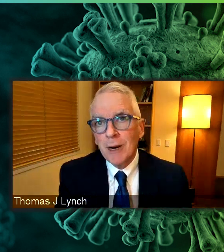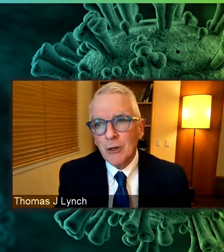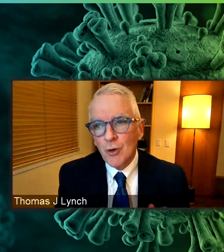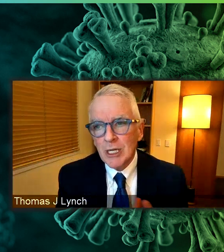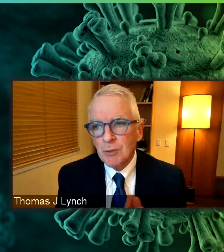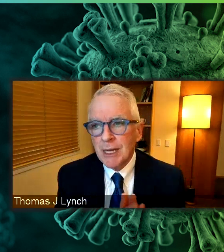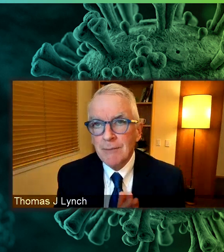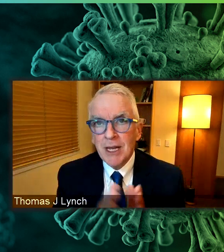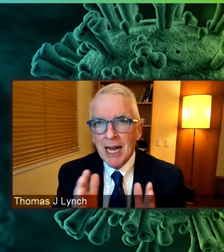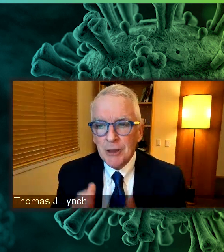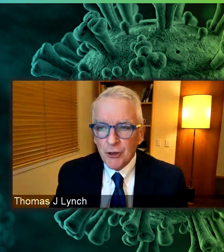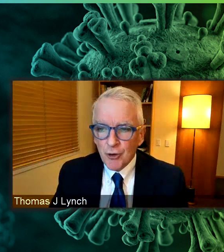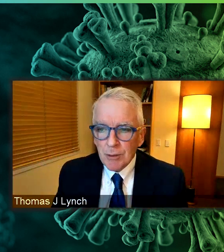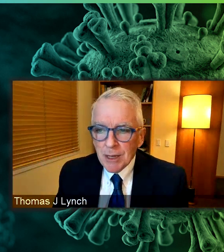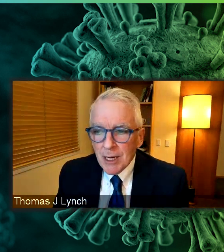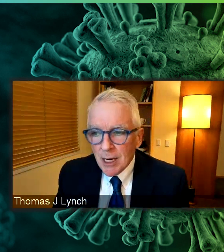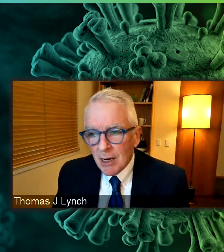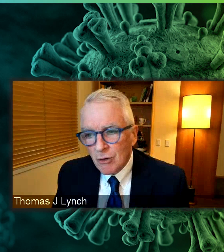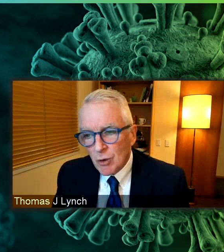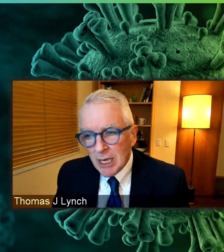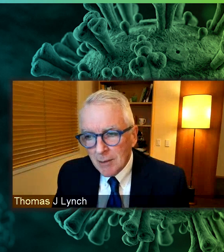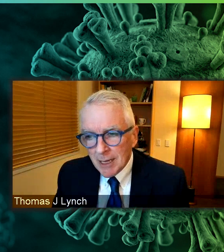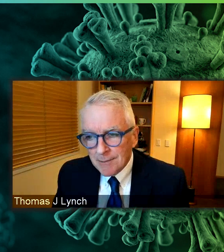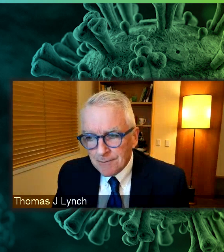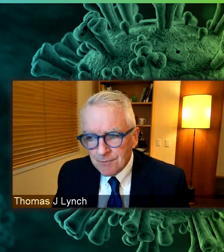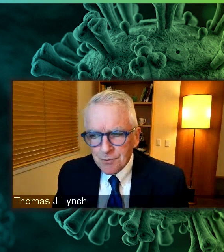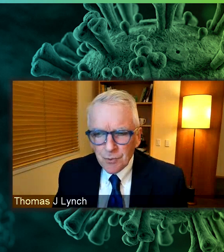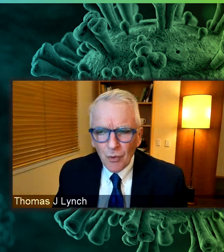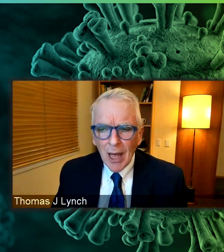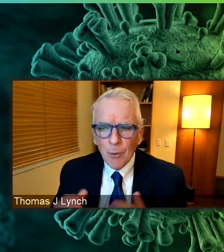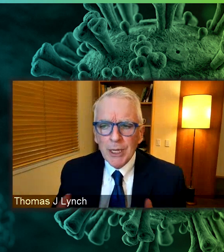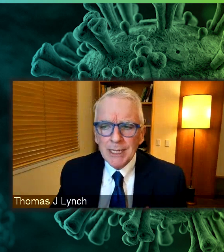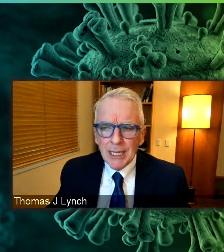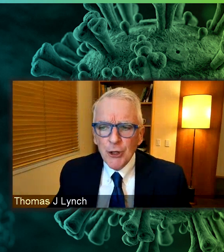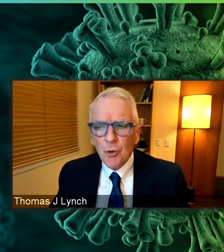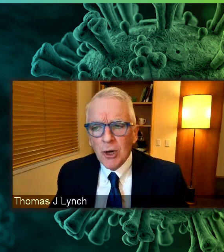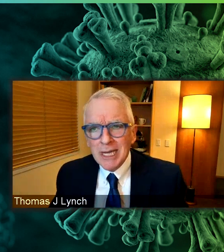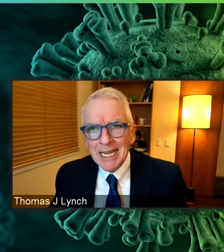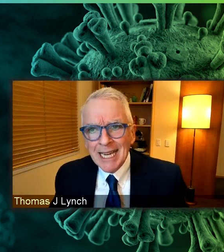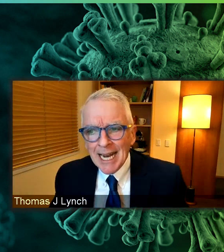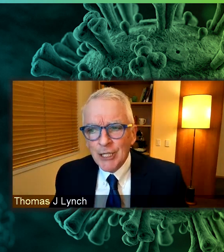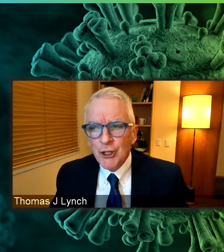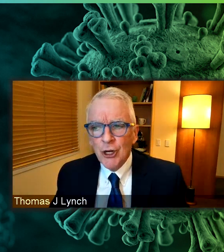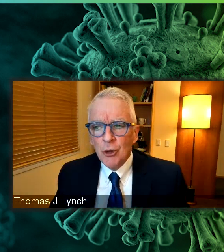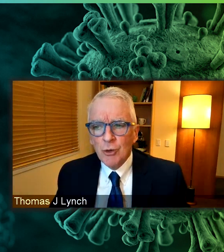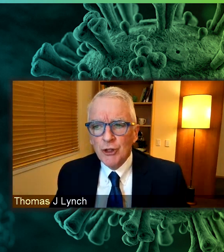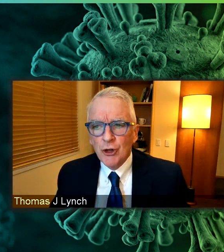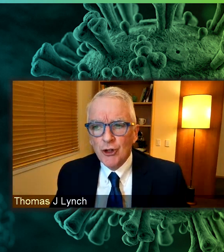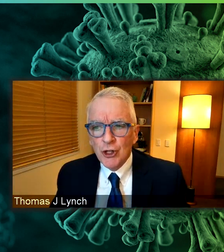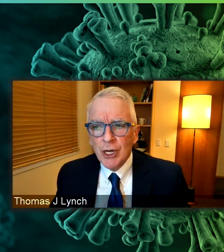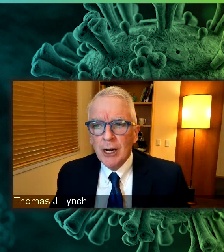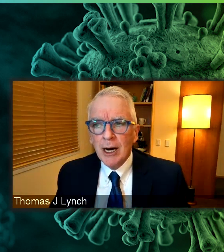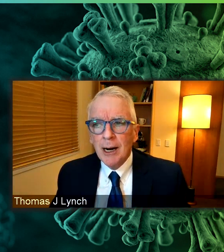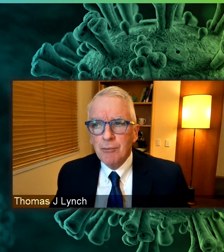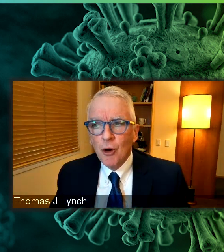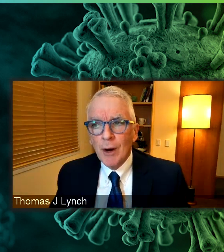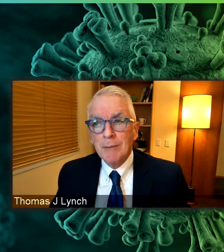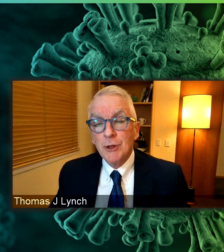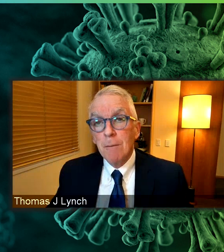like bone marrow transplant and the treatment of leukemia. And we'll continue our leading edge research